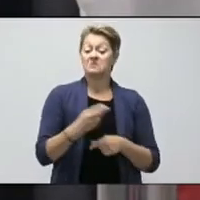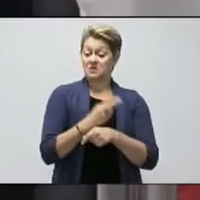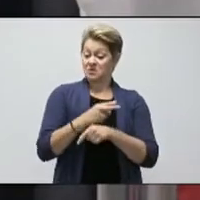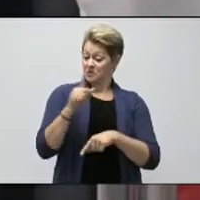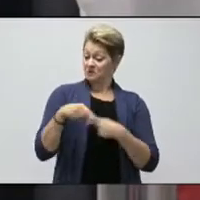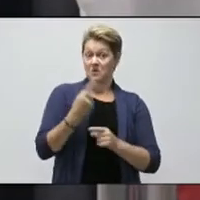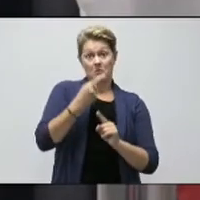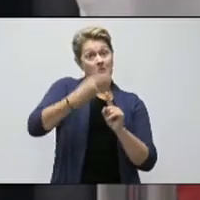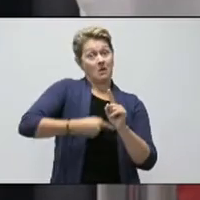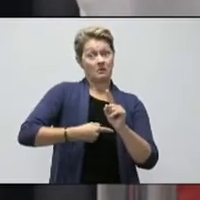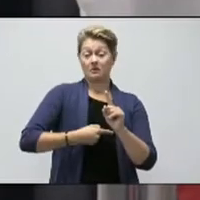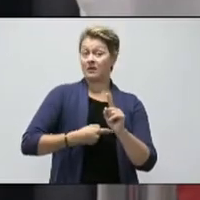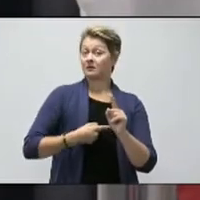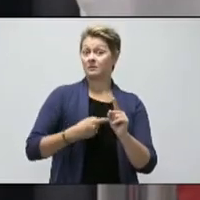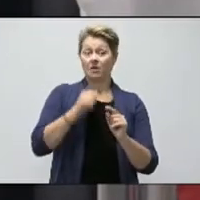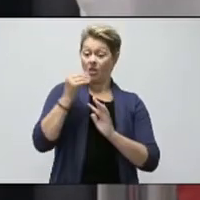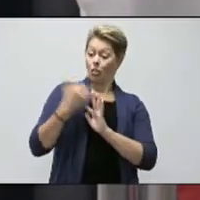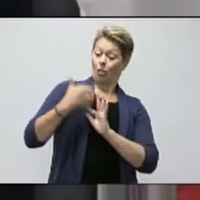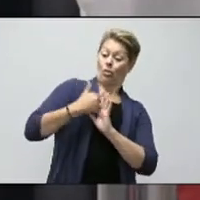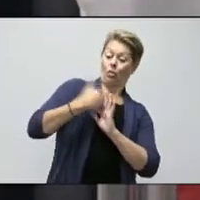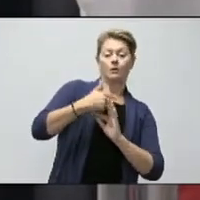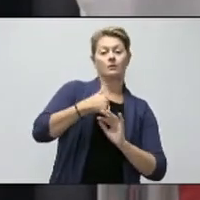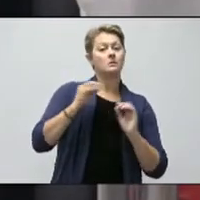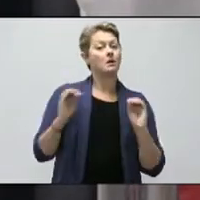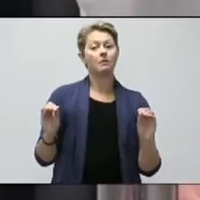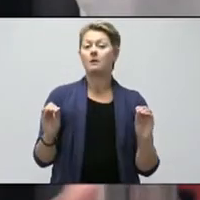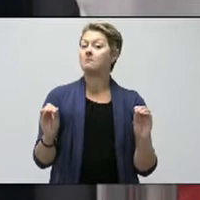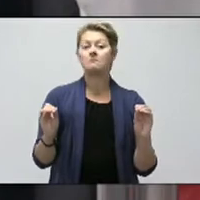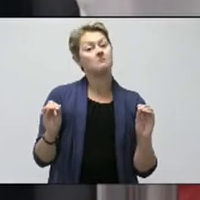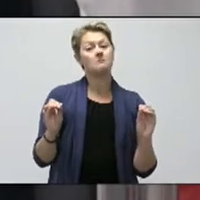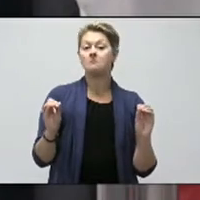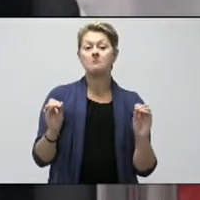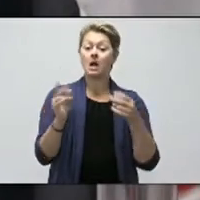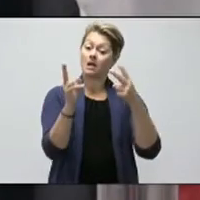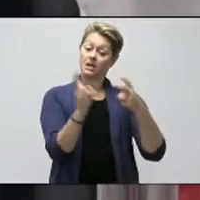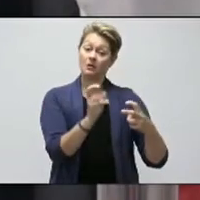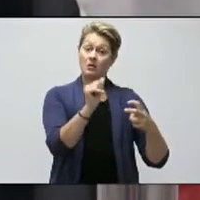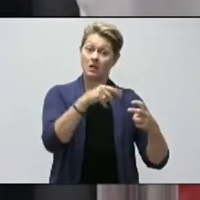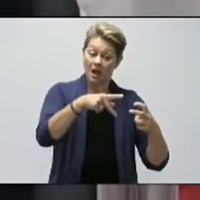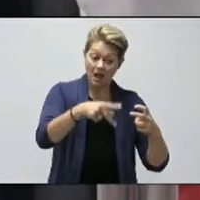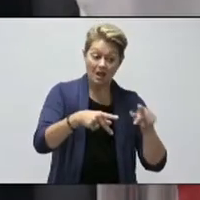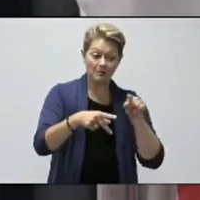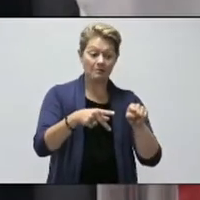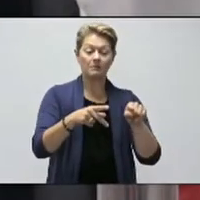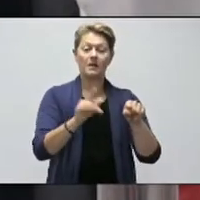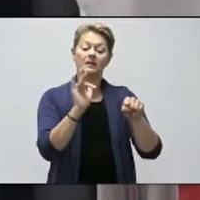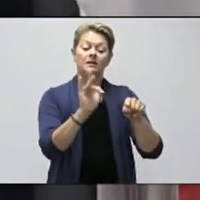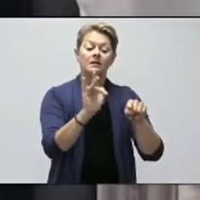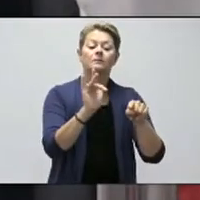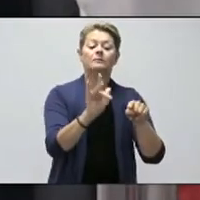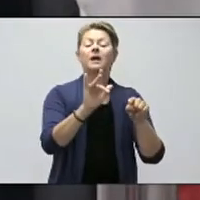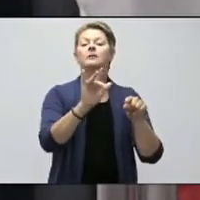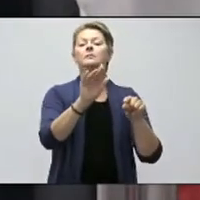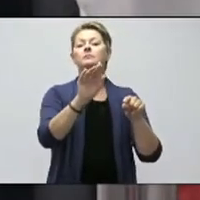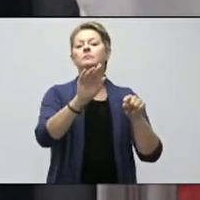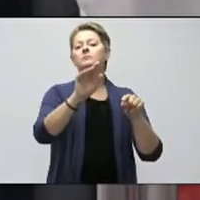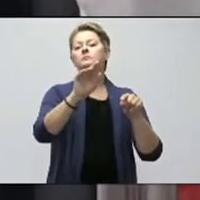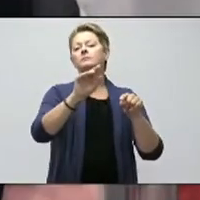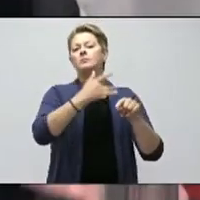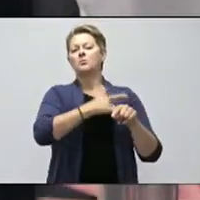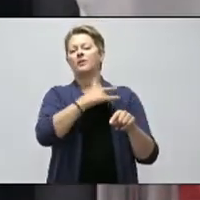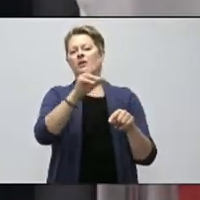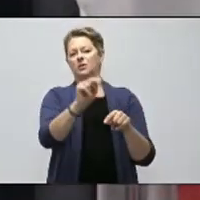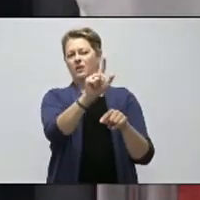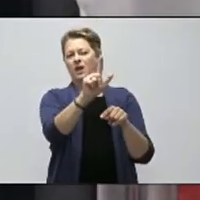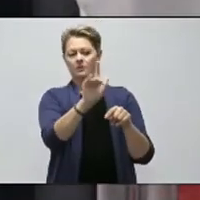haven't noticed it. It hasn't been a hindrance. You know, you kind of download the app, you pick your province, so obviously you pick Newfoundland and Labrador,